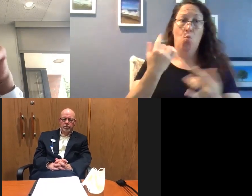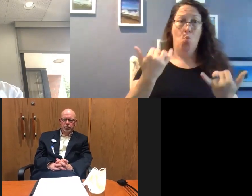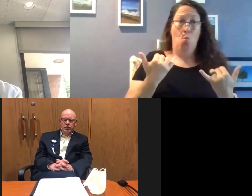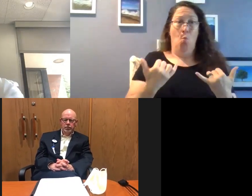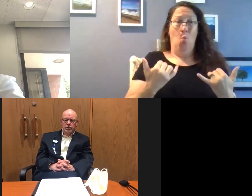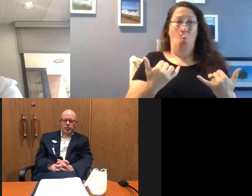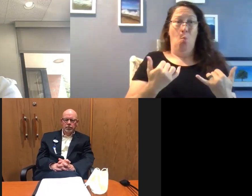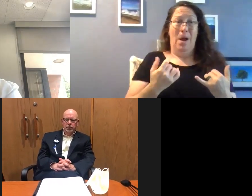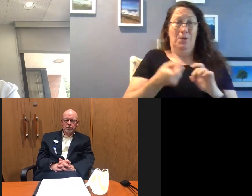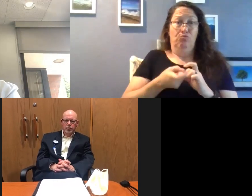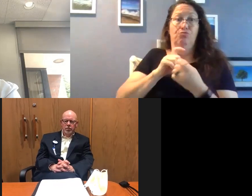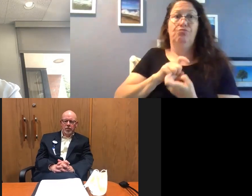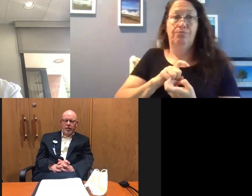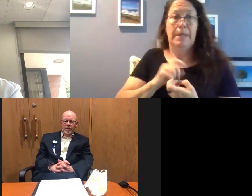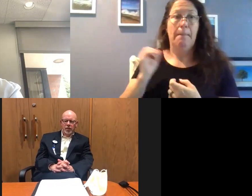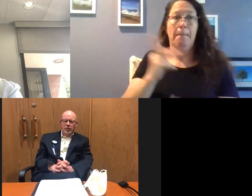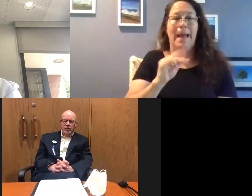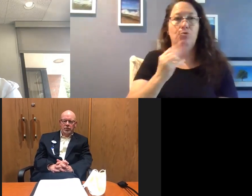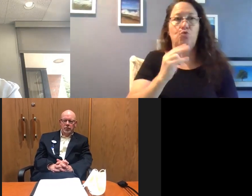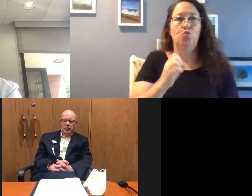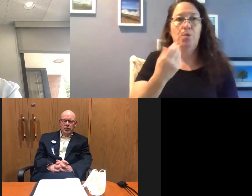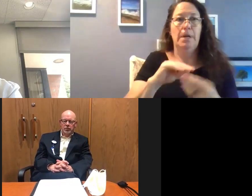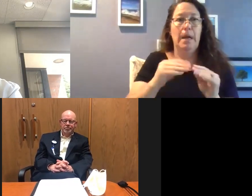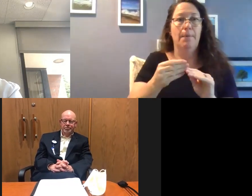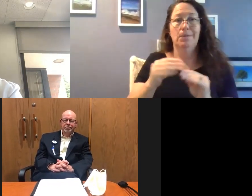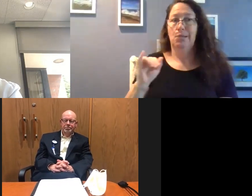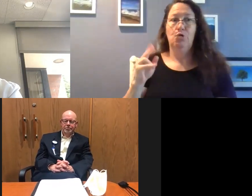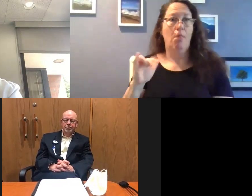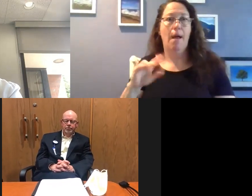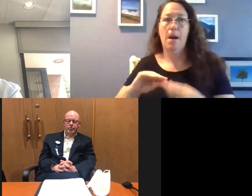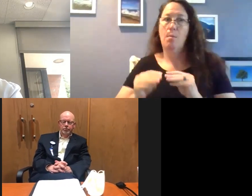we can turn this around to get back to June numbers rather than July numbers.